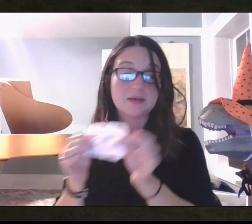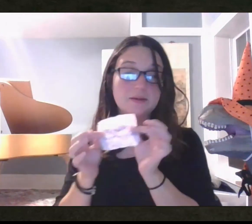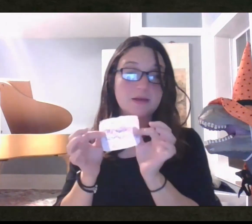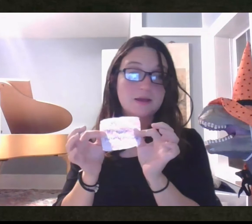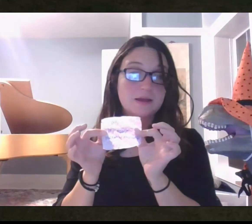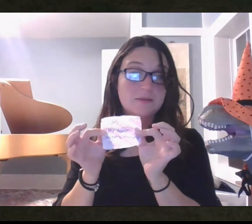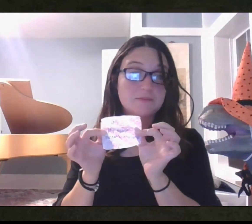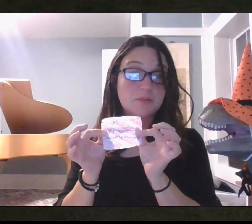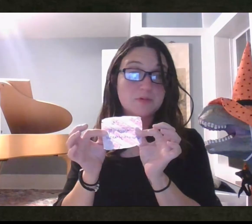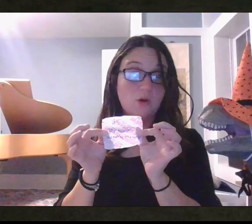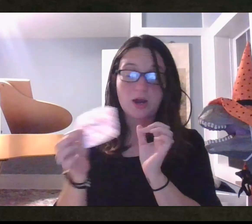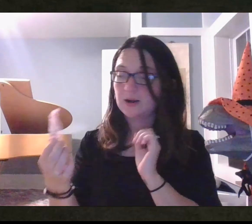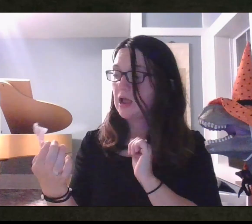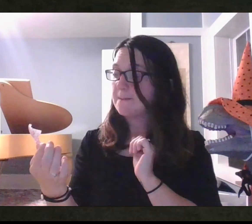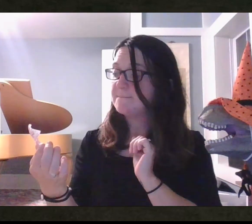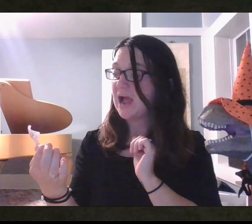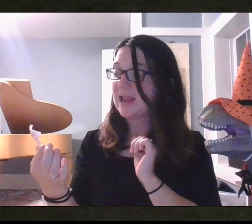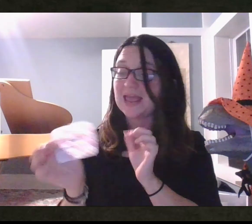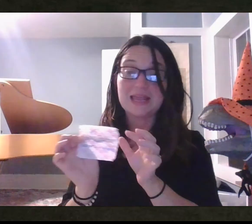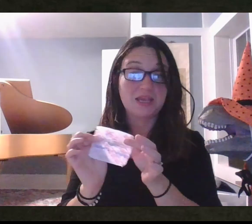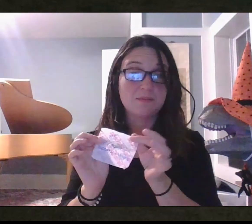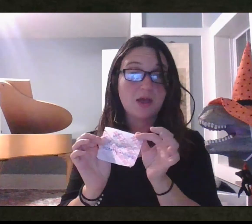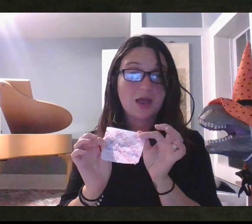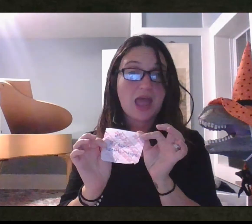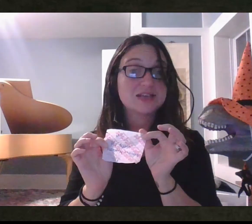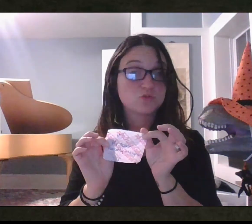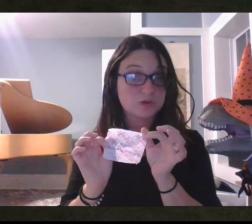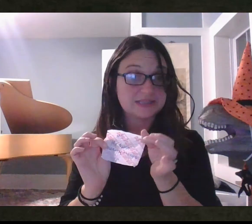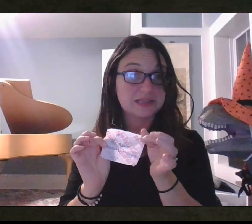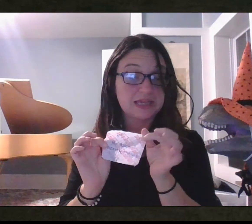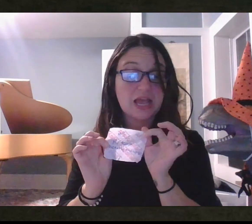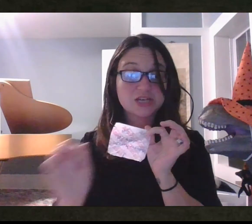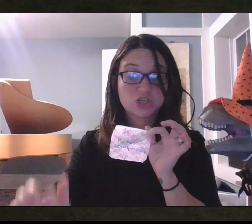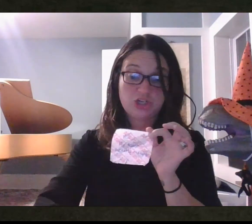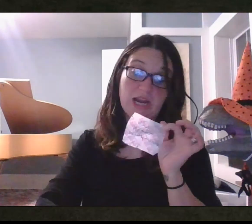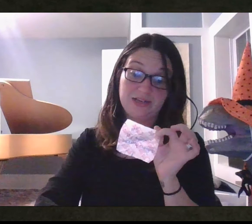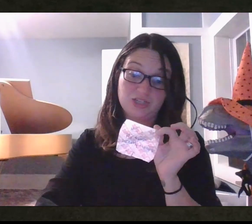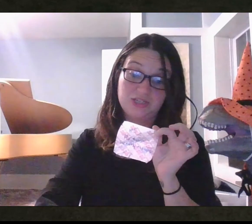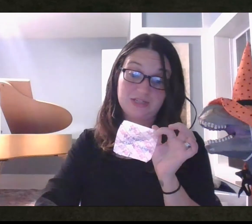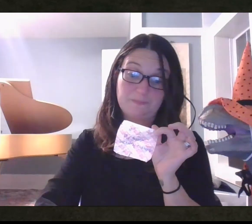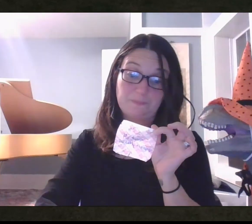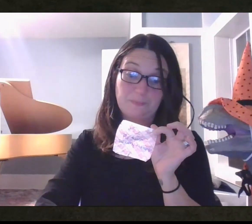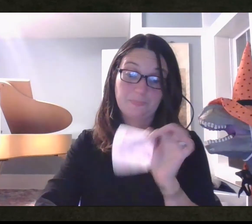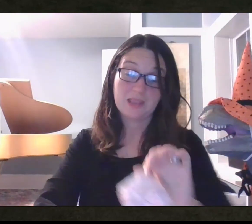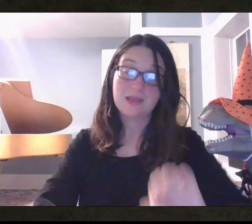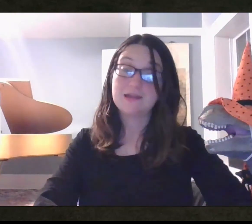least, number four, my name has recently changed.